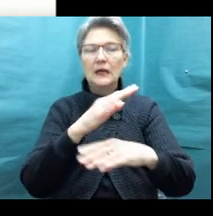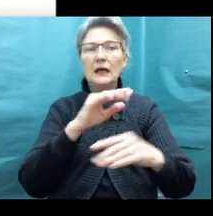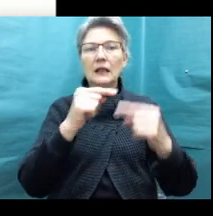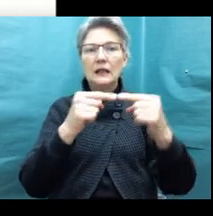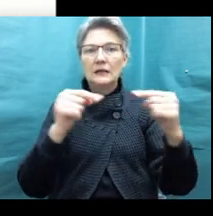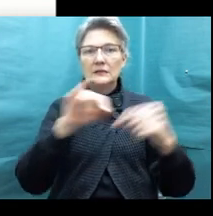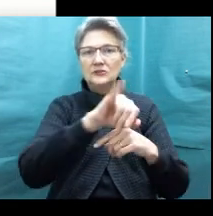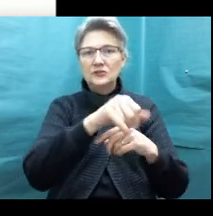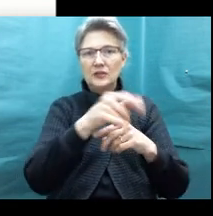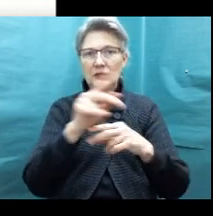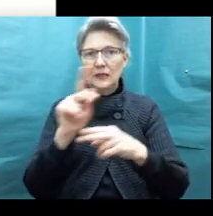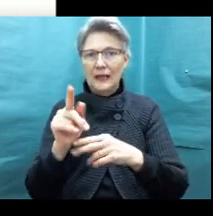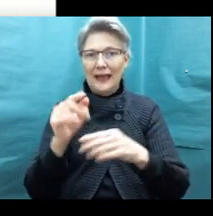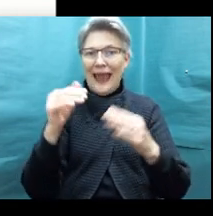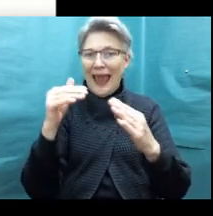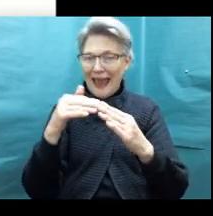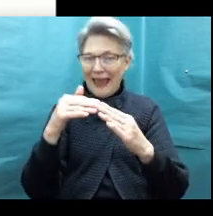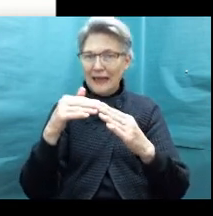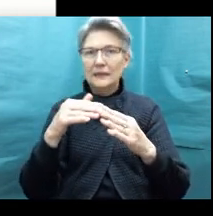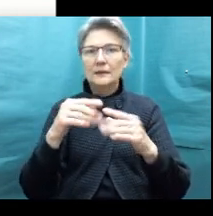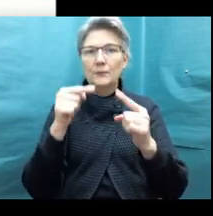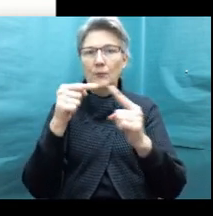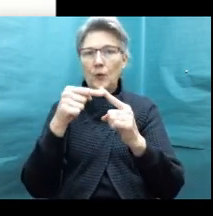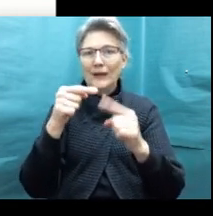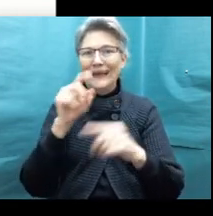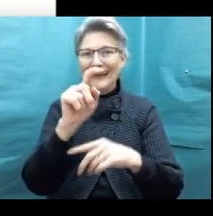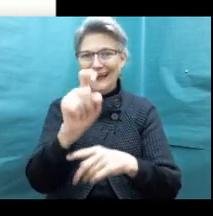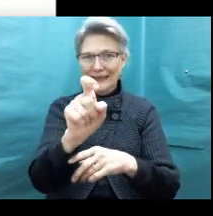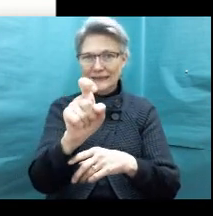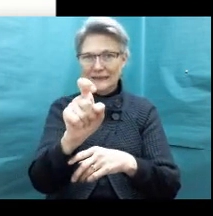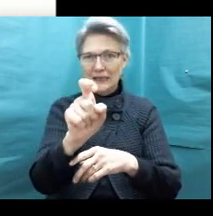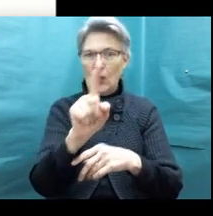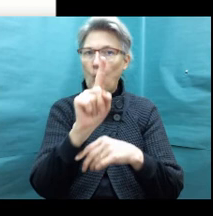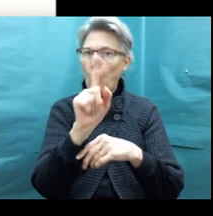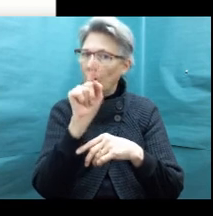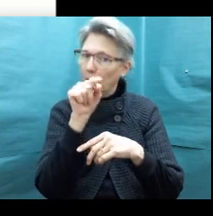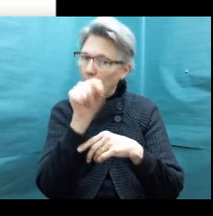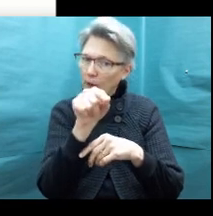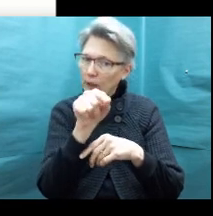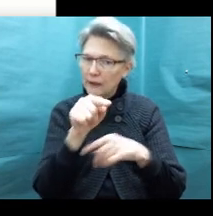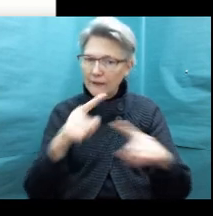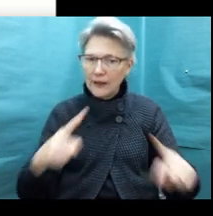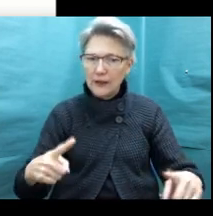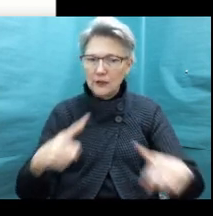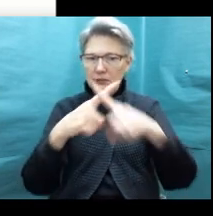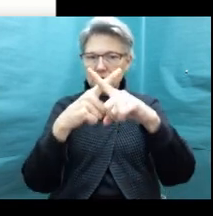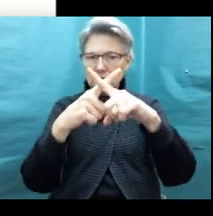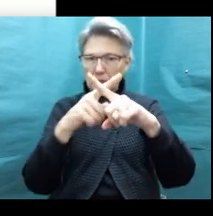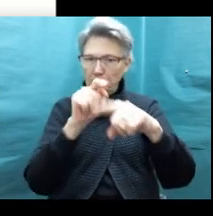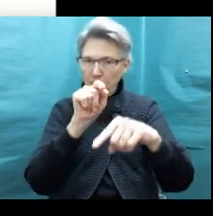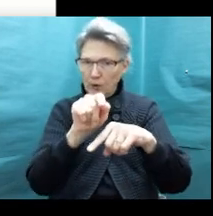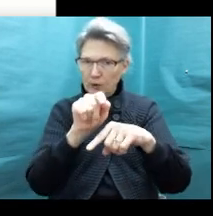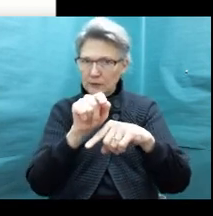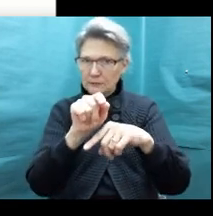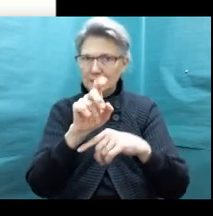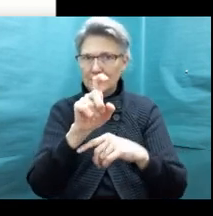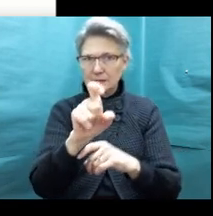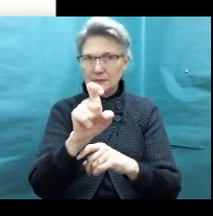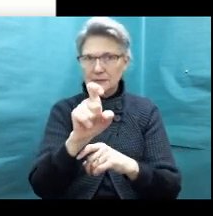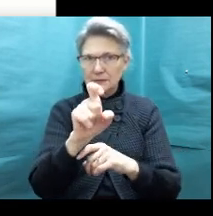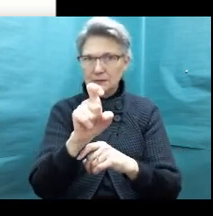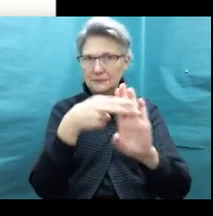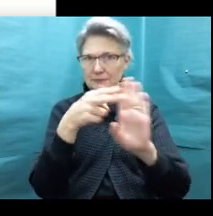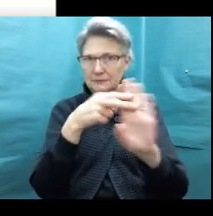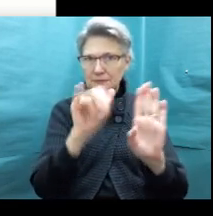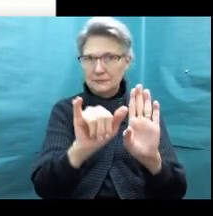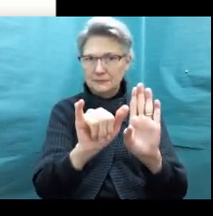point X. Okay, because they intersect at one point. So I labeled that point X where they intersect.